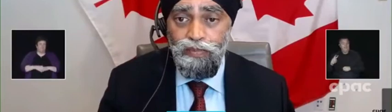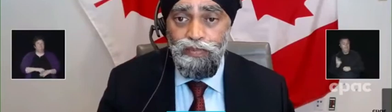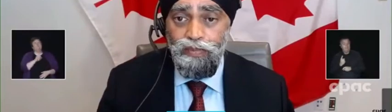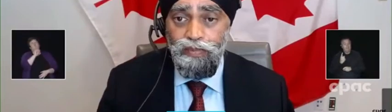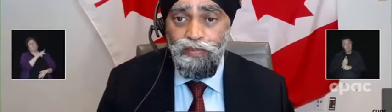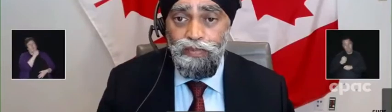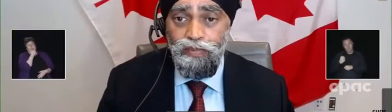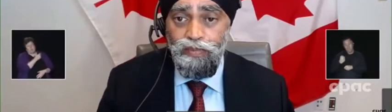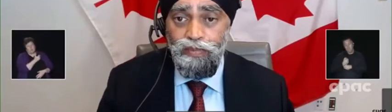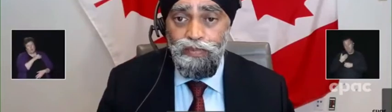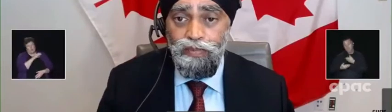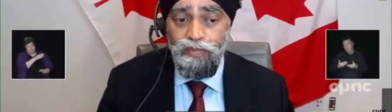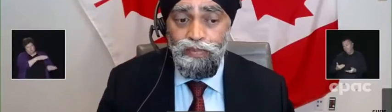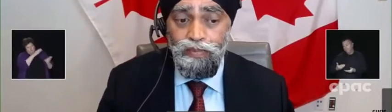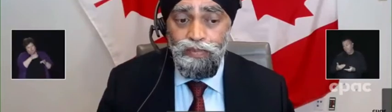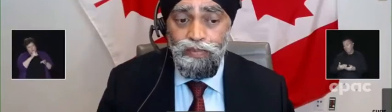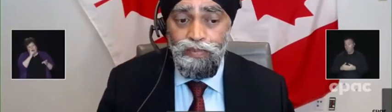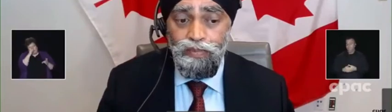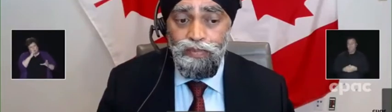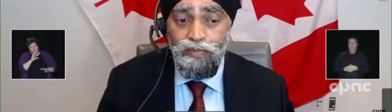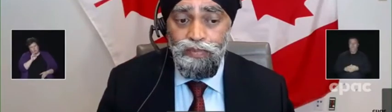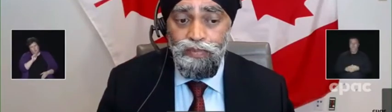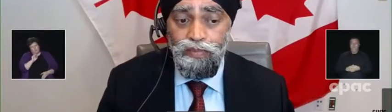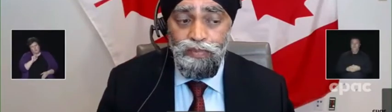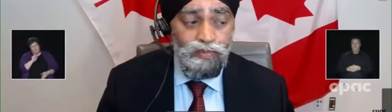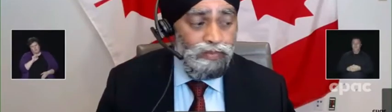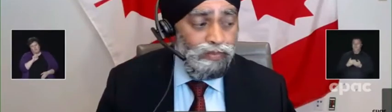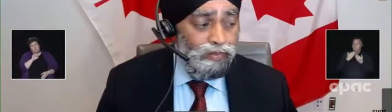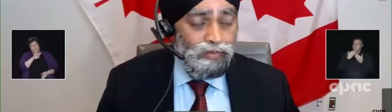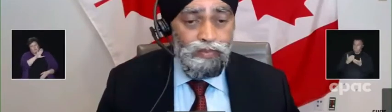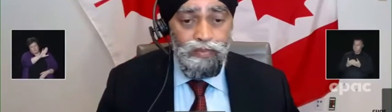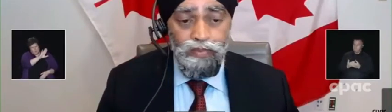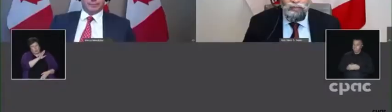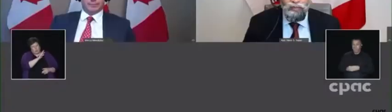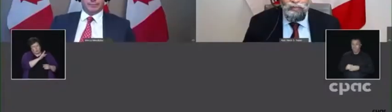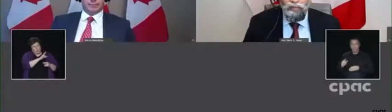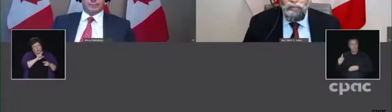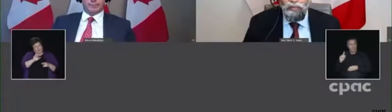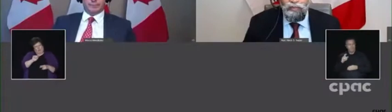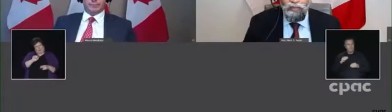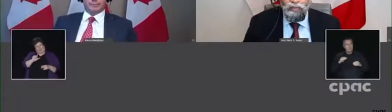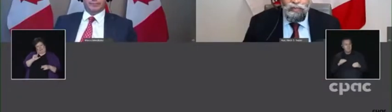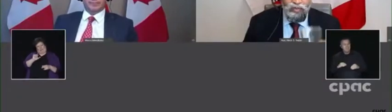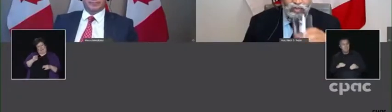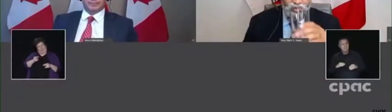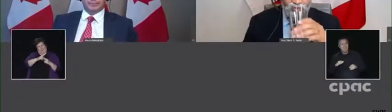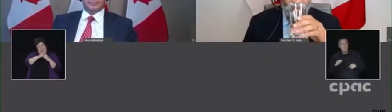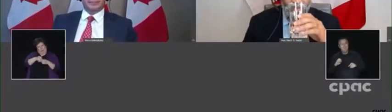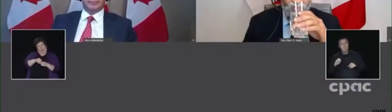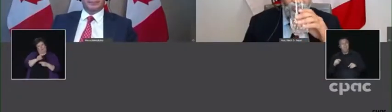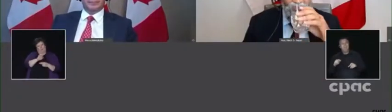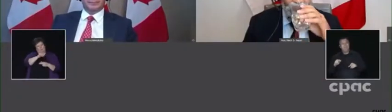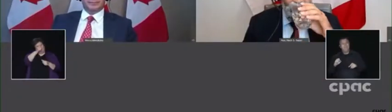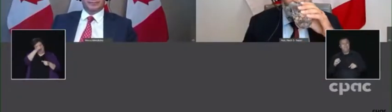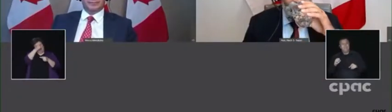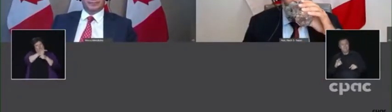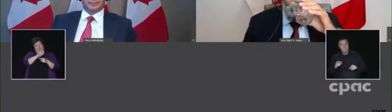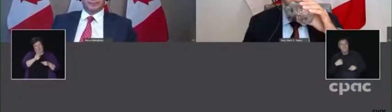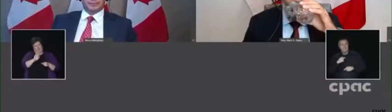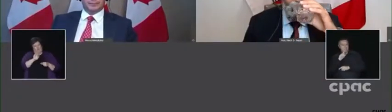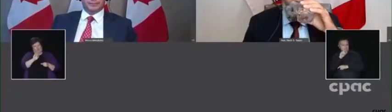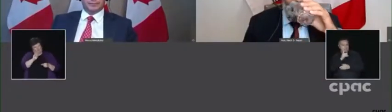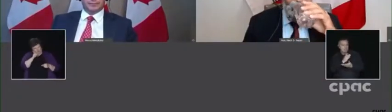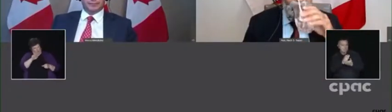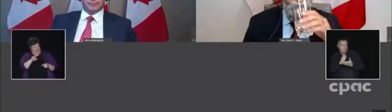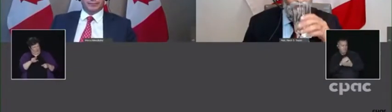Thank you. And Minister Monsef, I'd like to follow up on this brother business. Frankly, if there's some cultural nuance here, I'm not